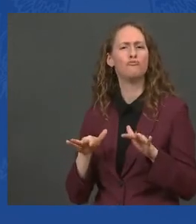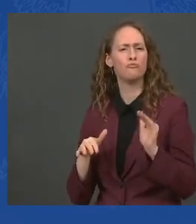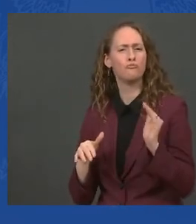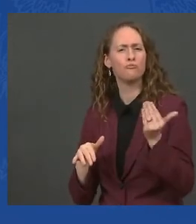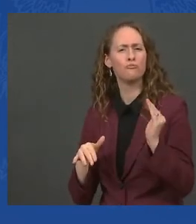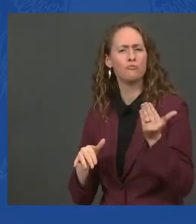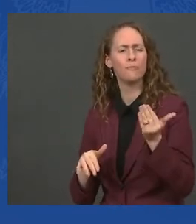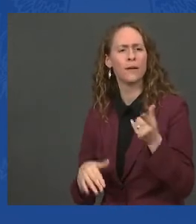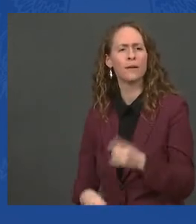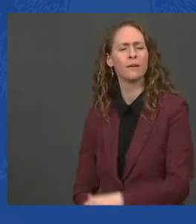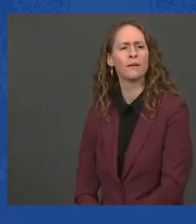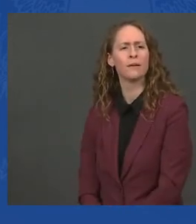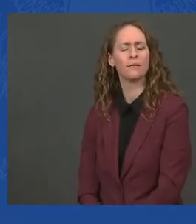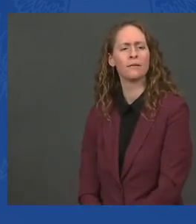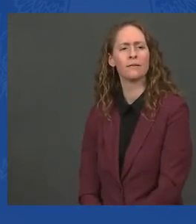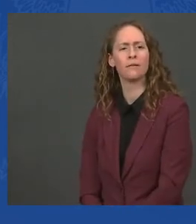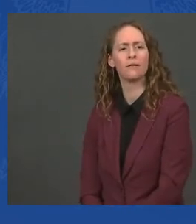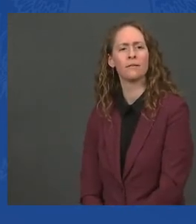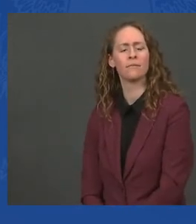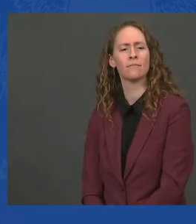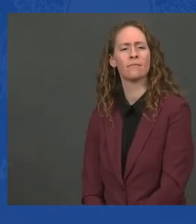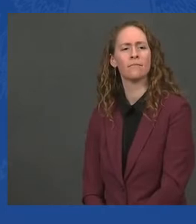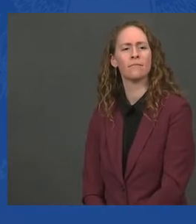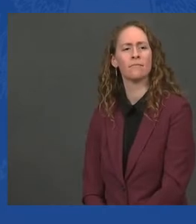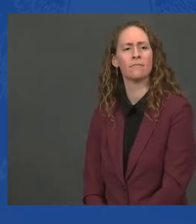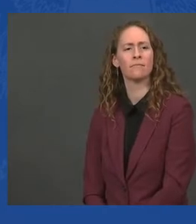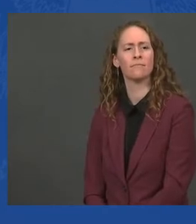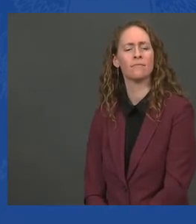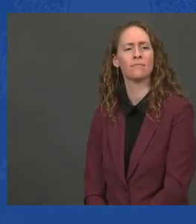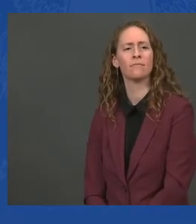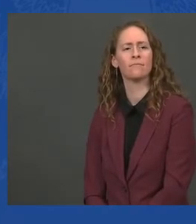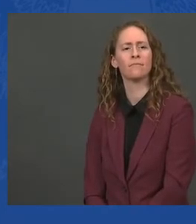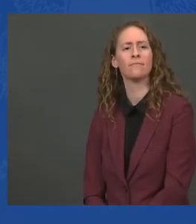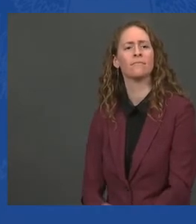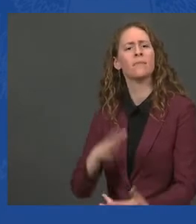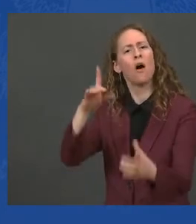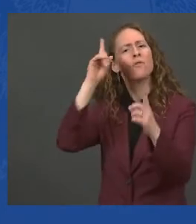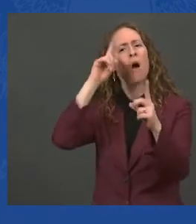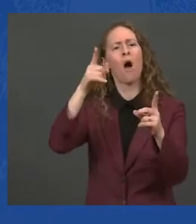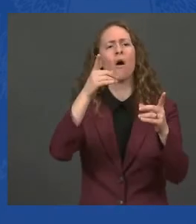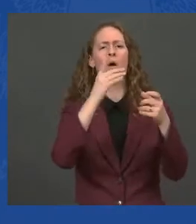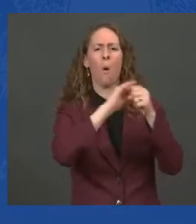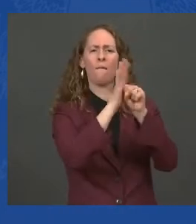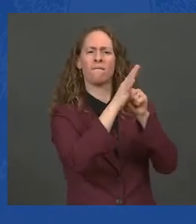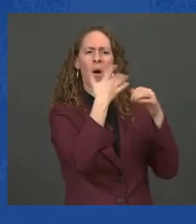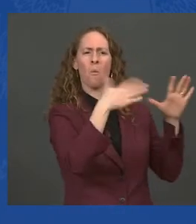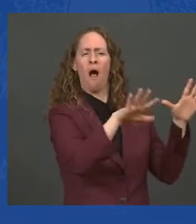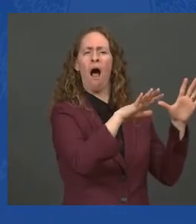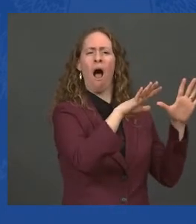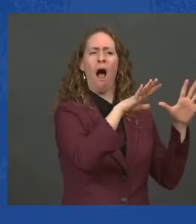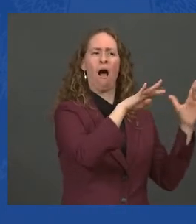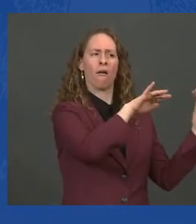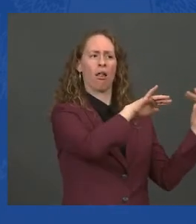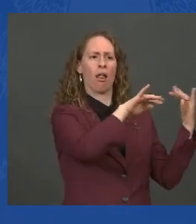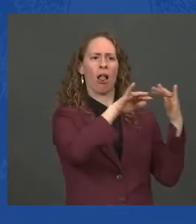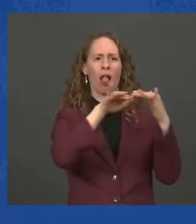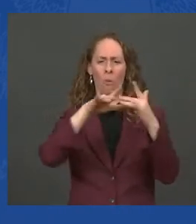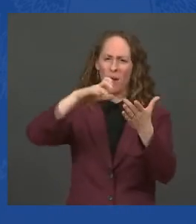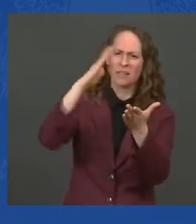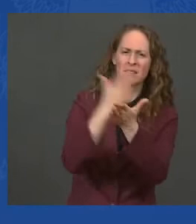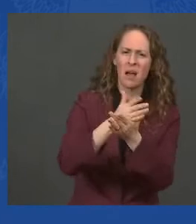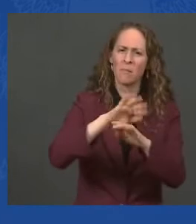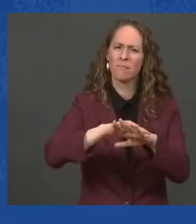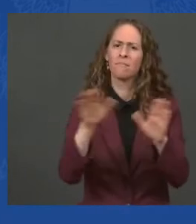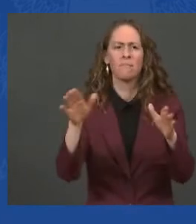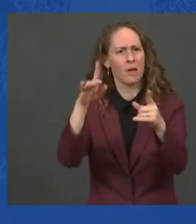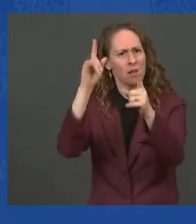no longer going to shut it down? No, we've got to beat it back before we shut it down. Look, it's going to take time worldwide. In order to